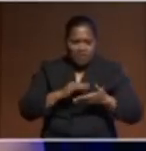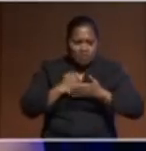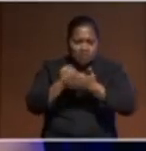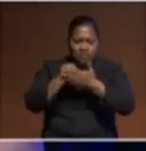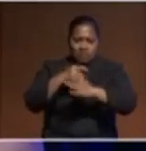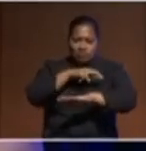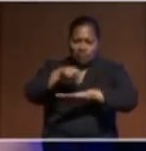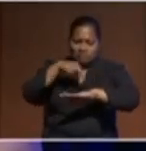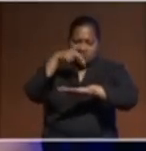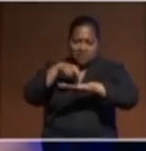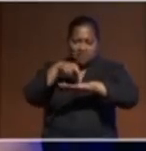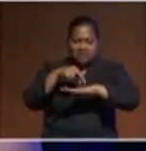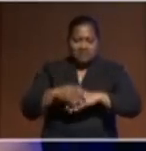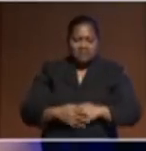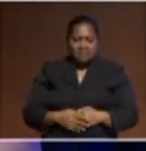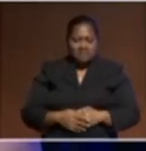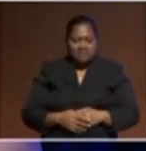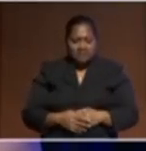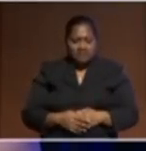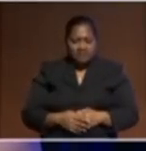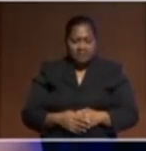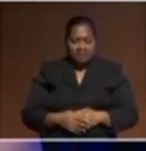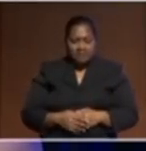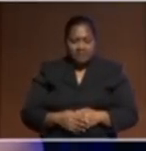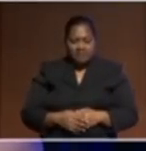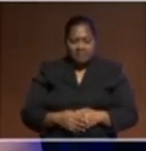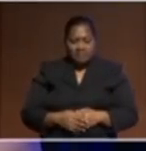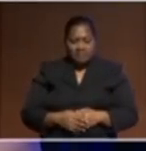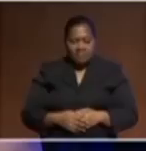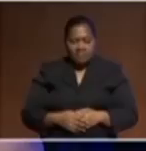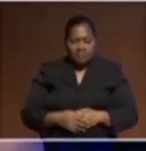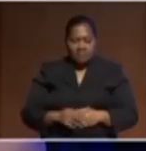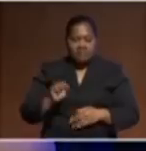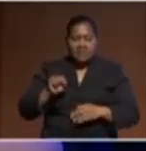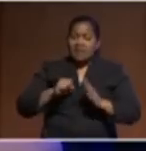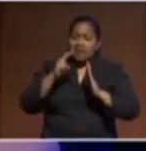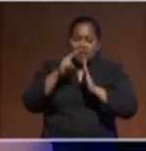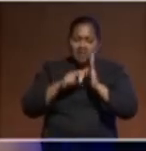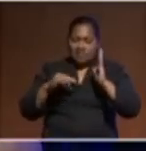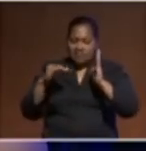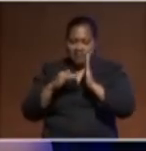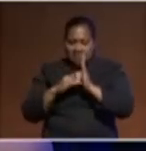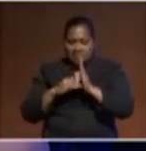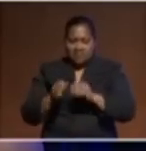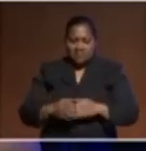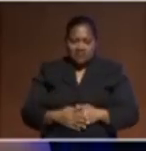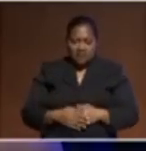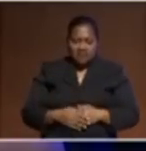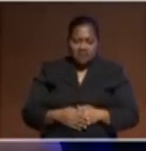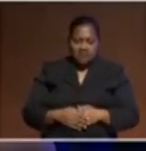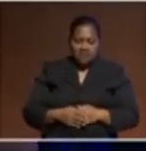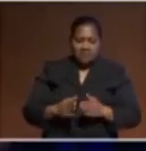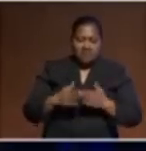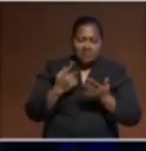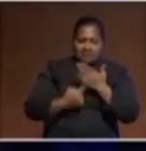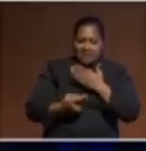more broadly? This is a space where New Zealand is constantly checking itself,